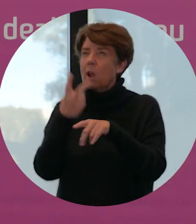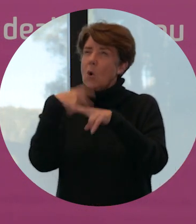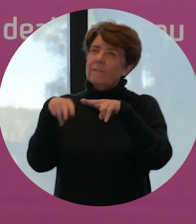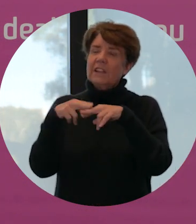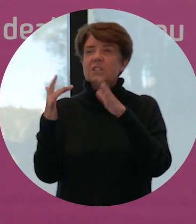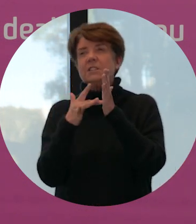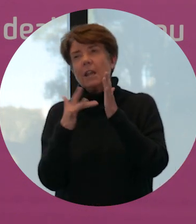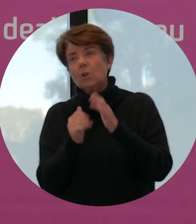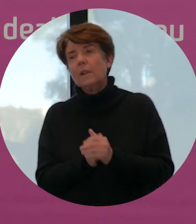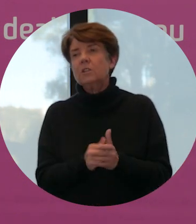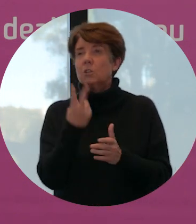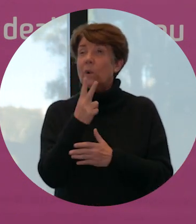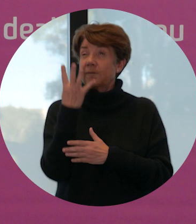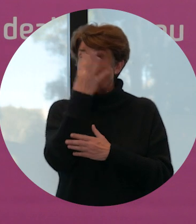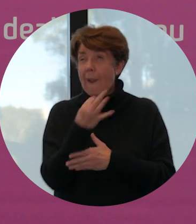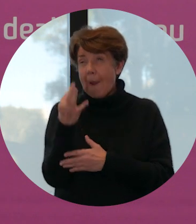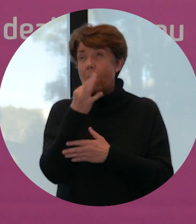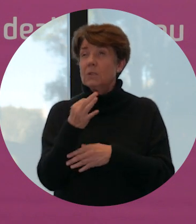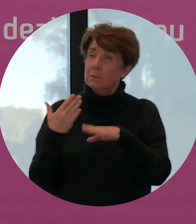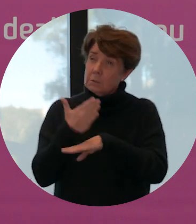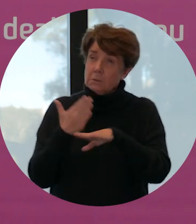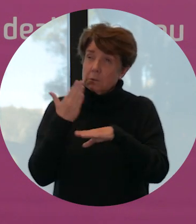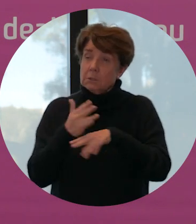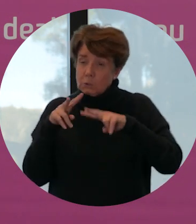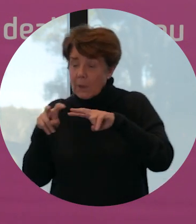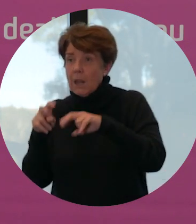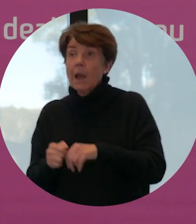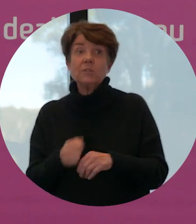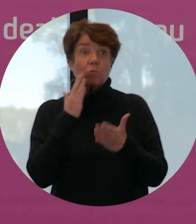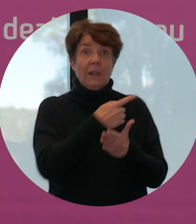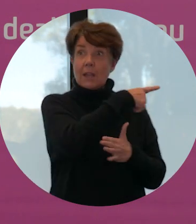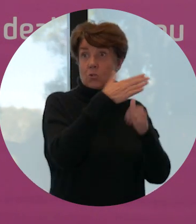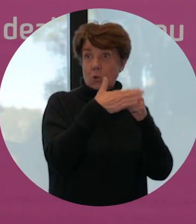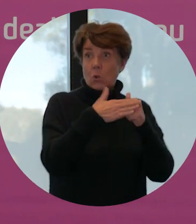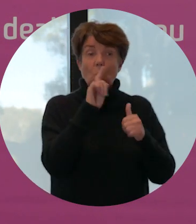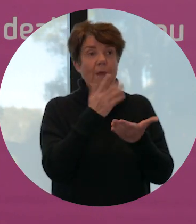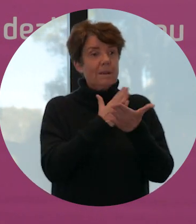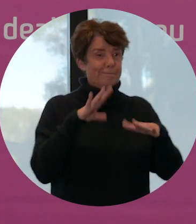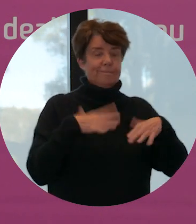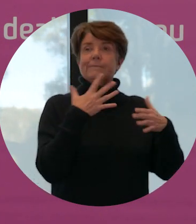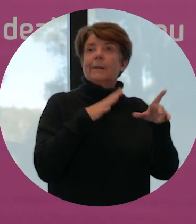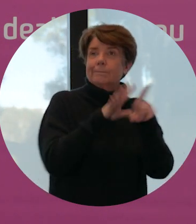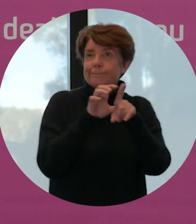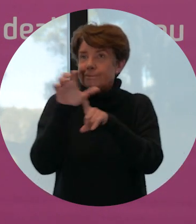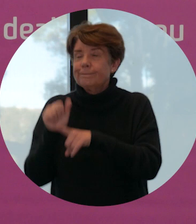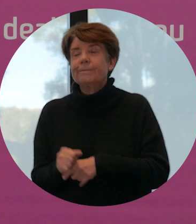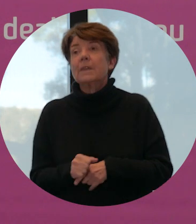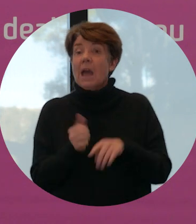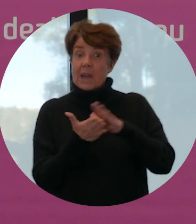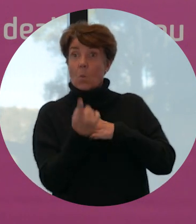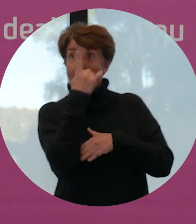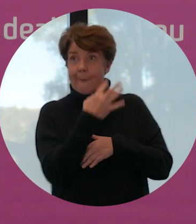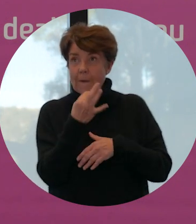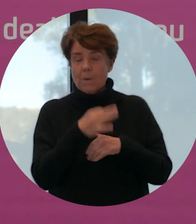takes 24 hours and requires manual work, this sensor will be able to automatically detect allergens in under one hour.